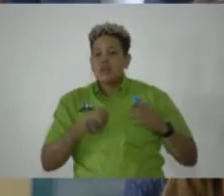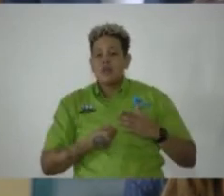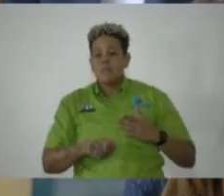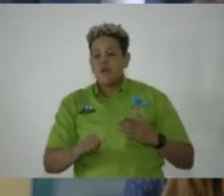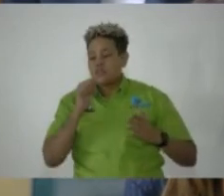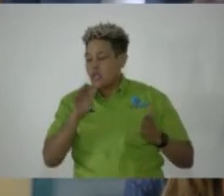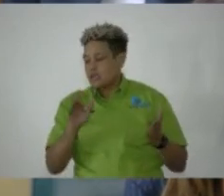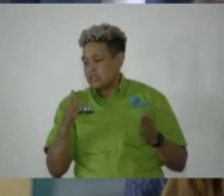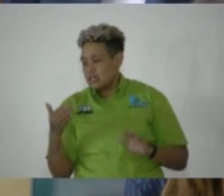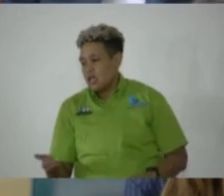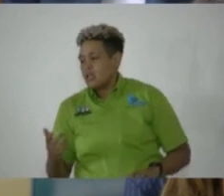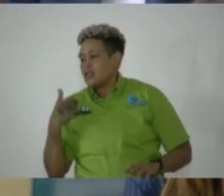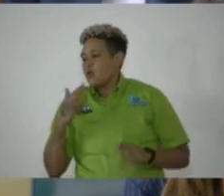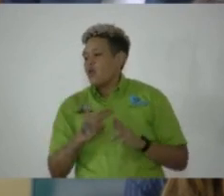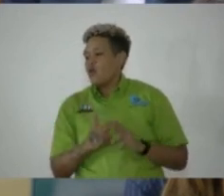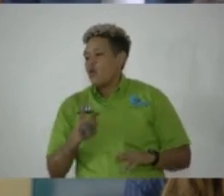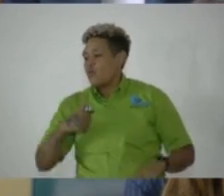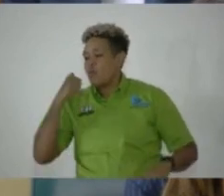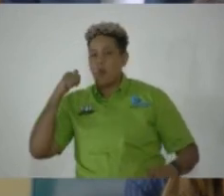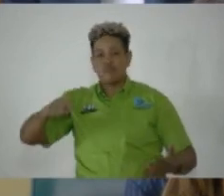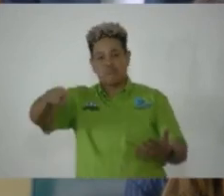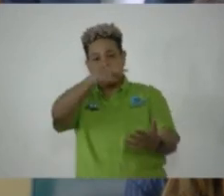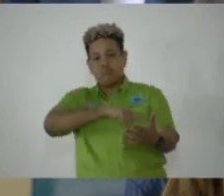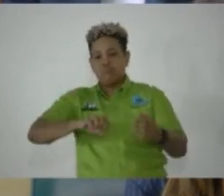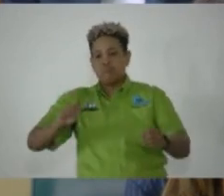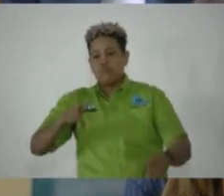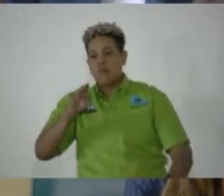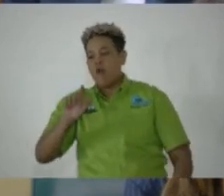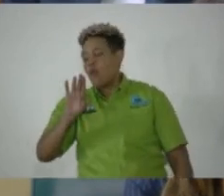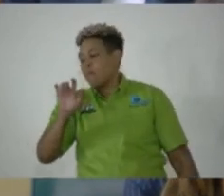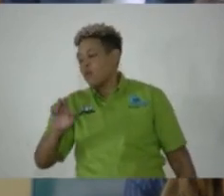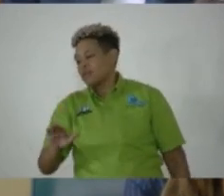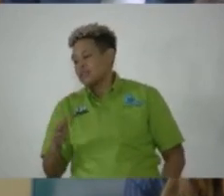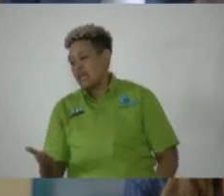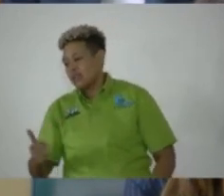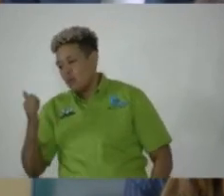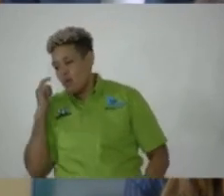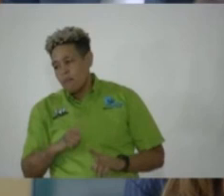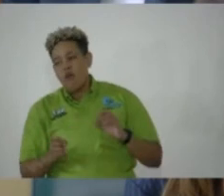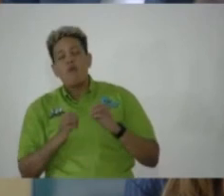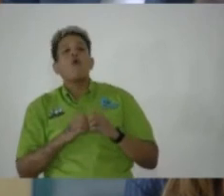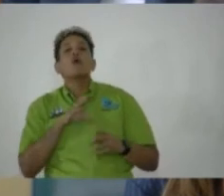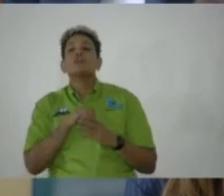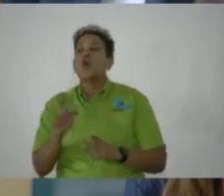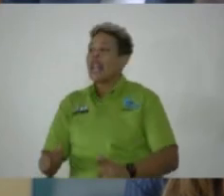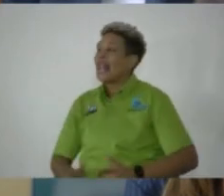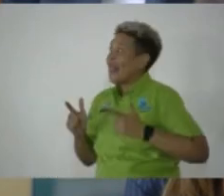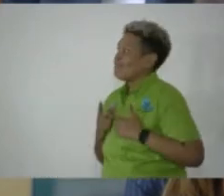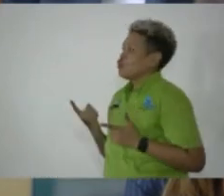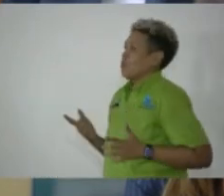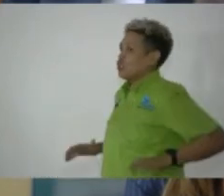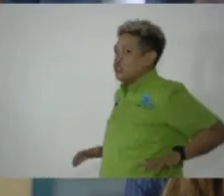death. And that's why we would not have celebrated Paul Bogaday's death, but more in terms of something that was